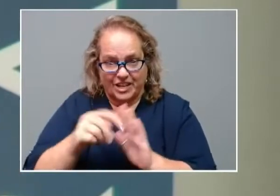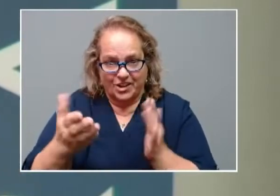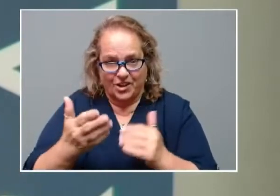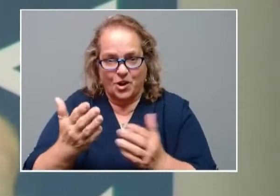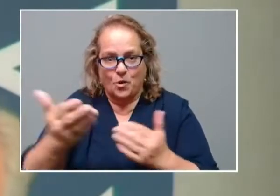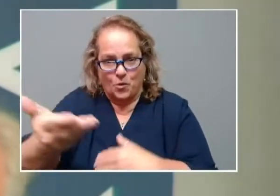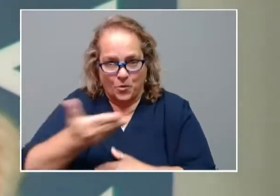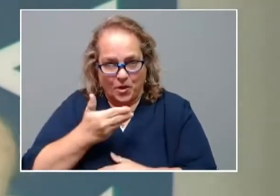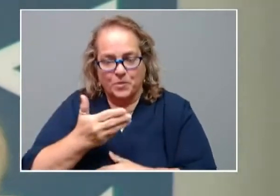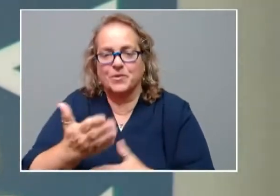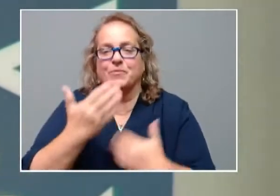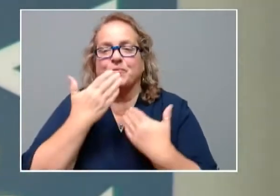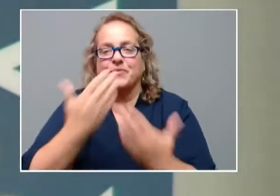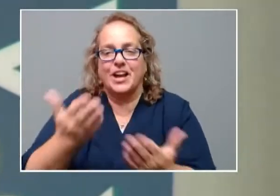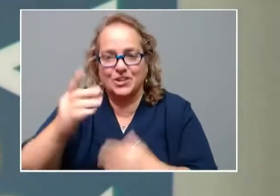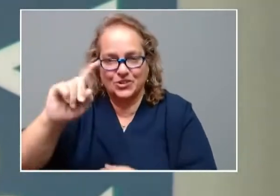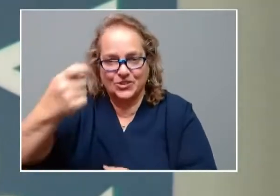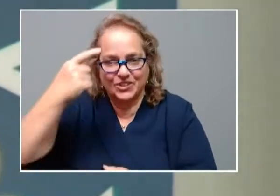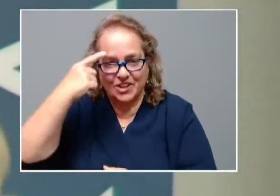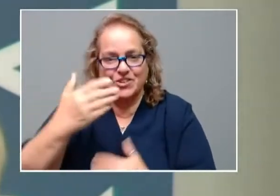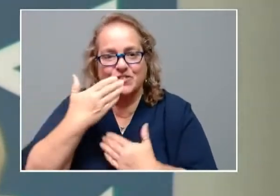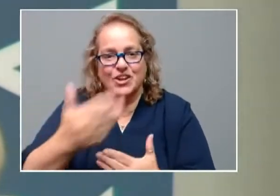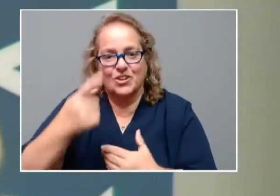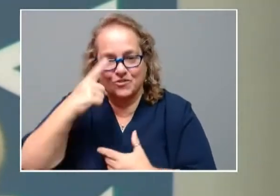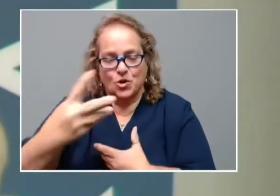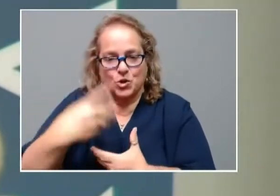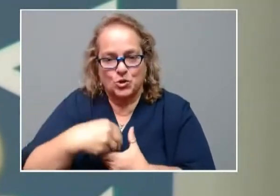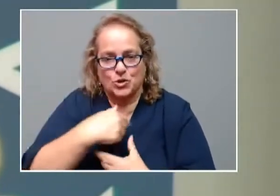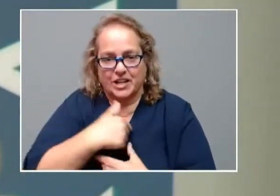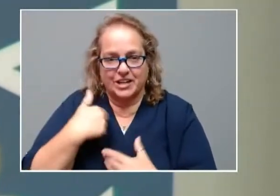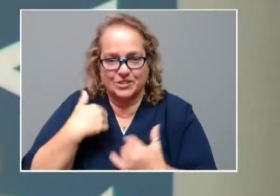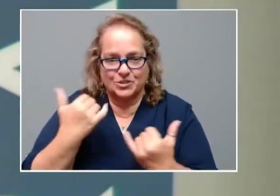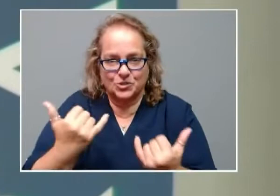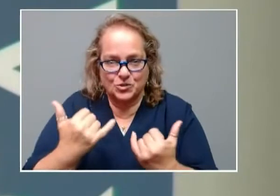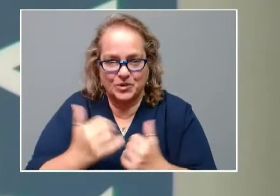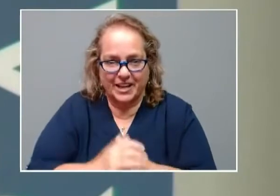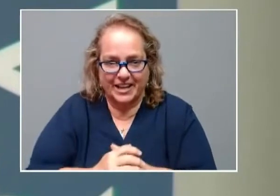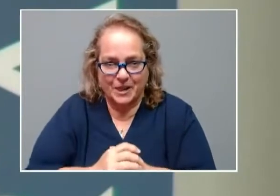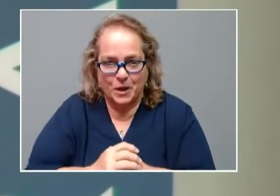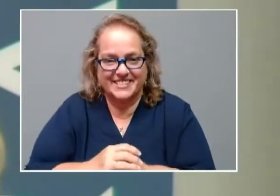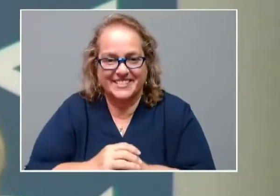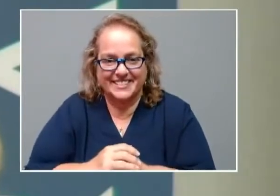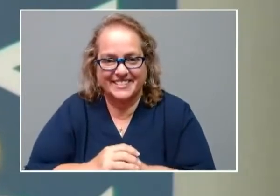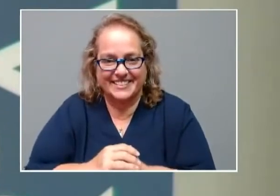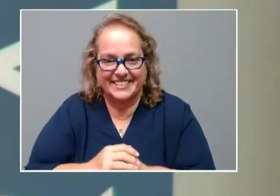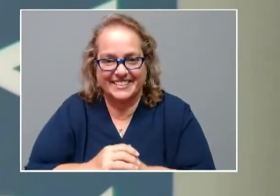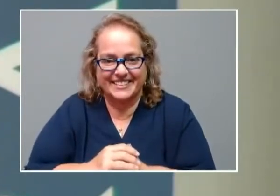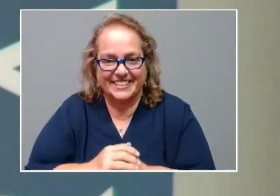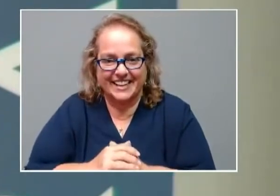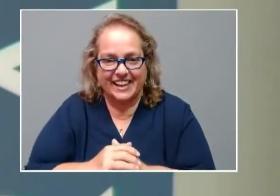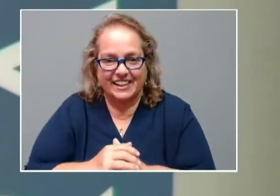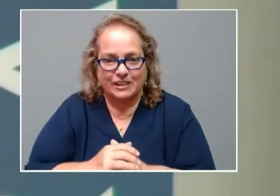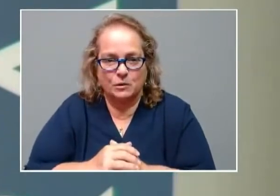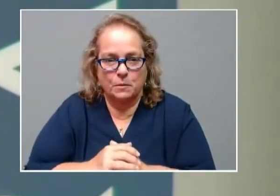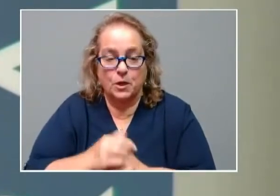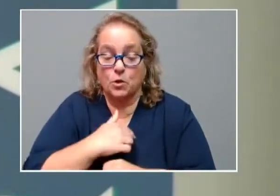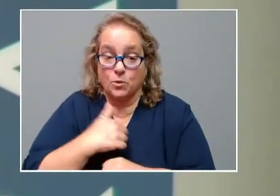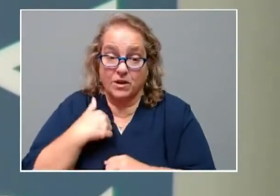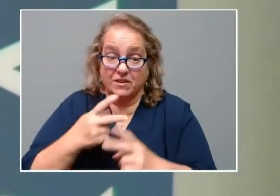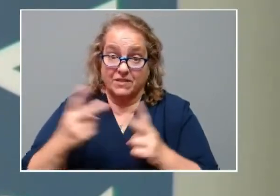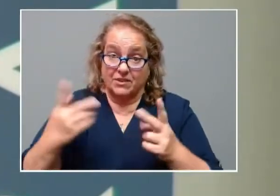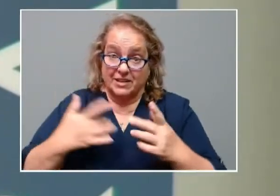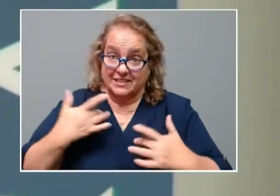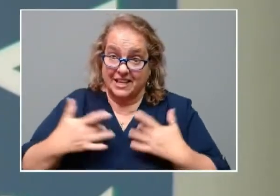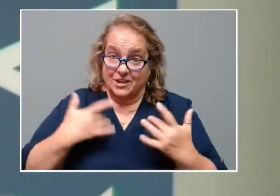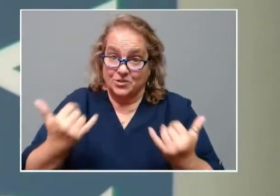Governor, thank you for including us today. Thank you for being here with us. We're very excited today. We're having